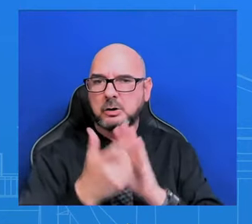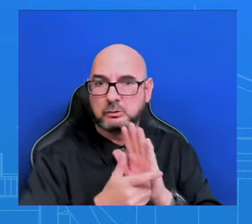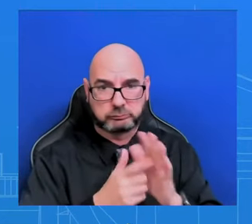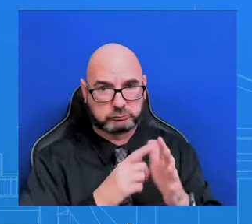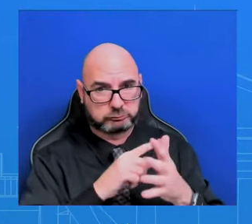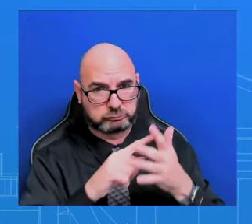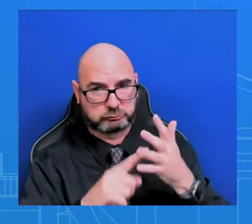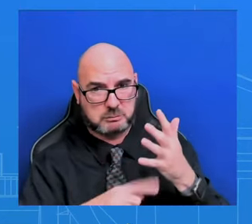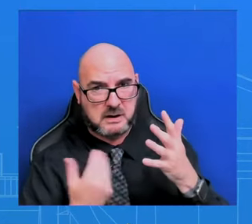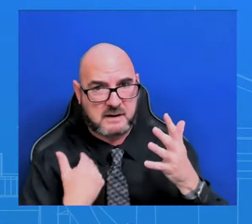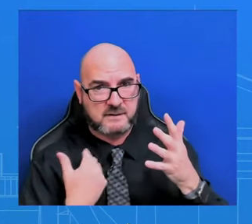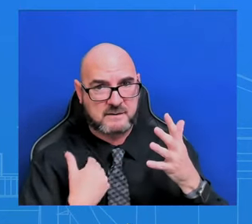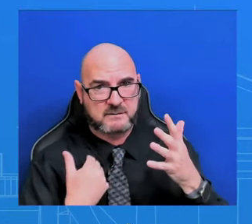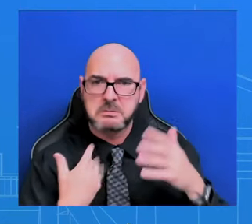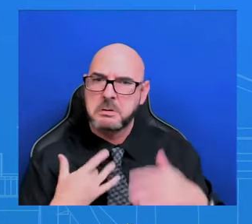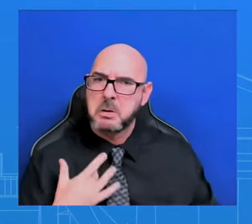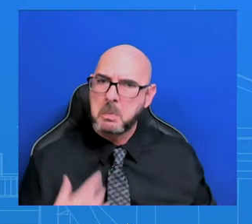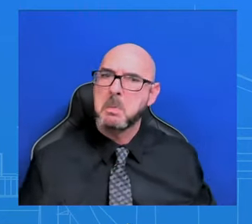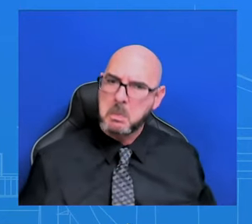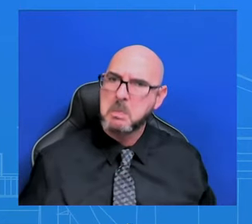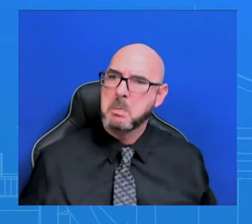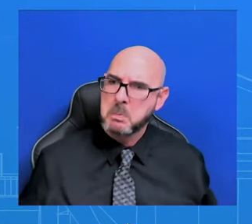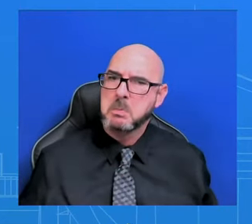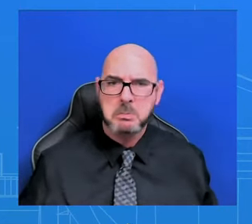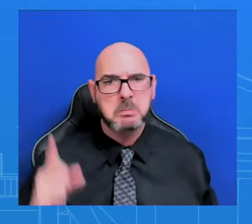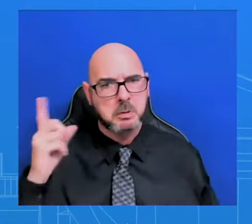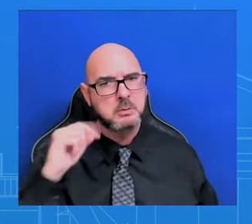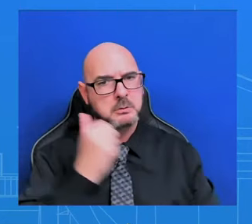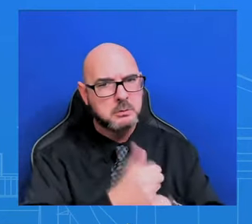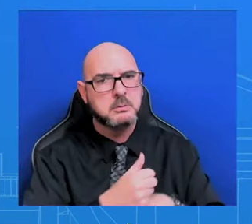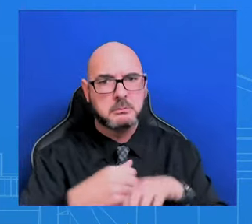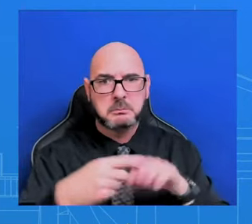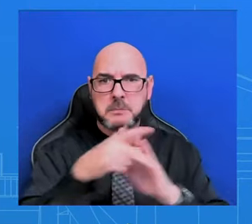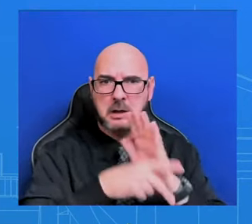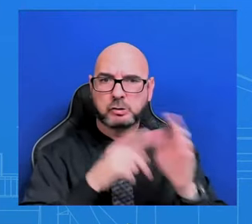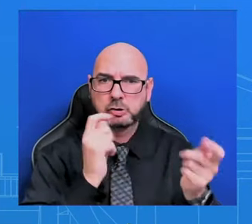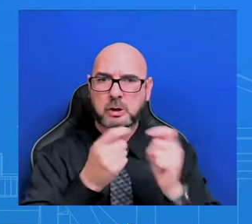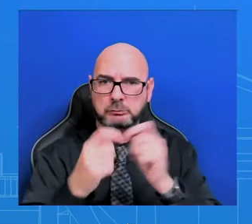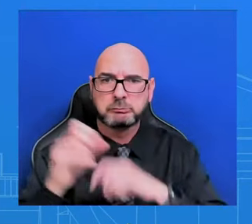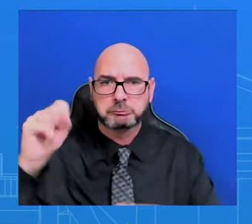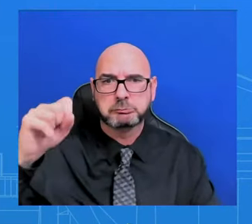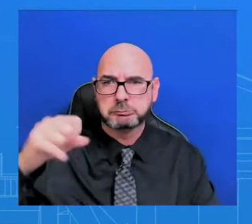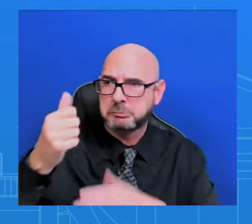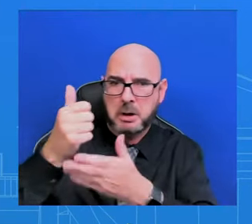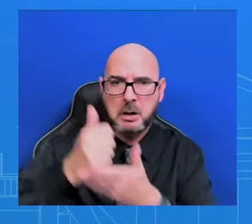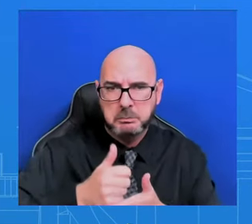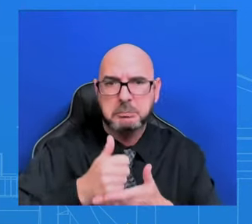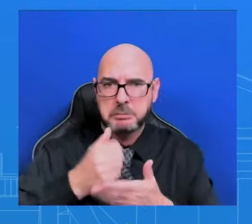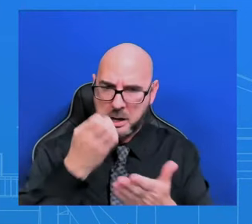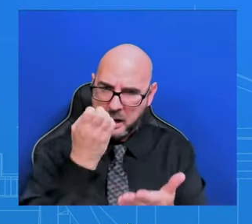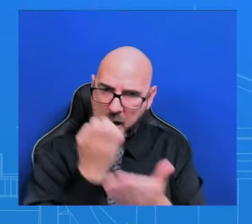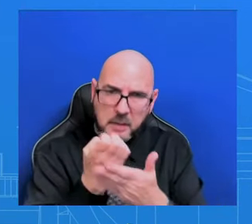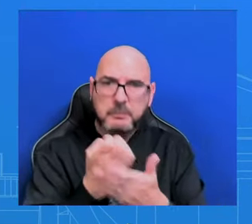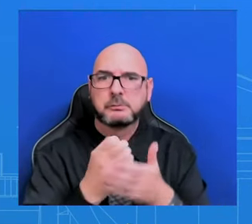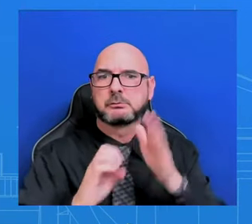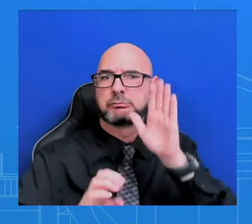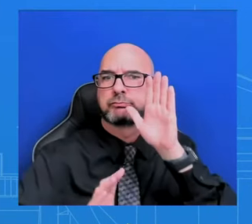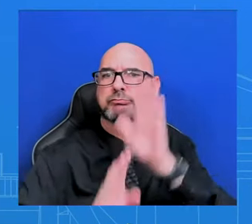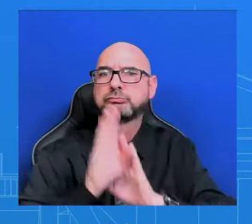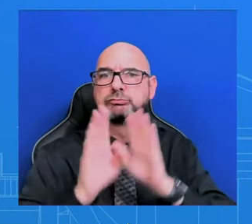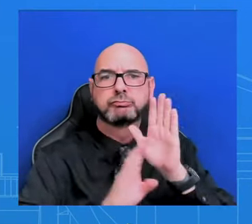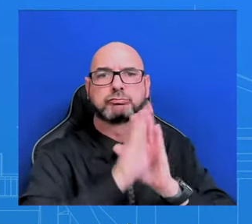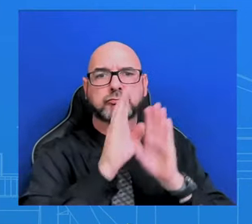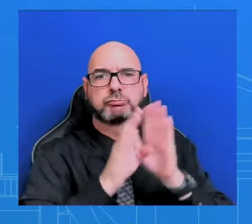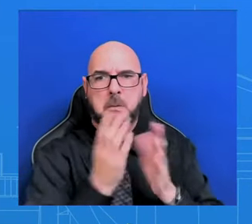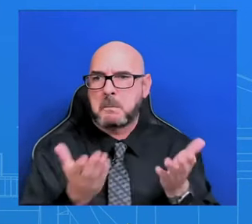multiple policy changes that the President has been able to do to get the economy going, and we see that in the data. And so we